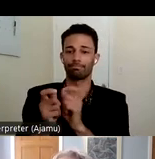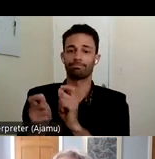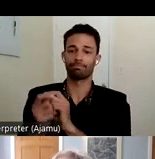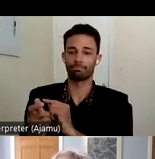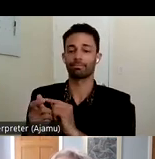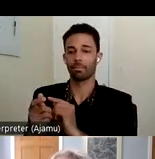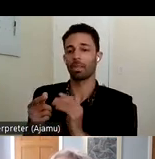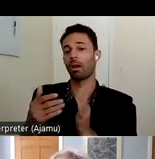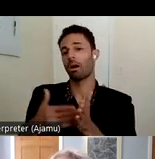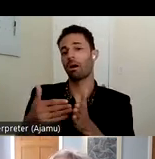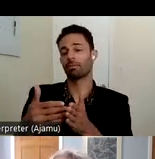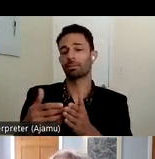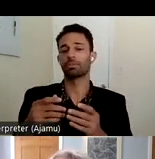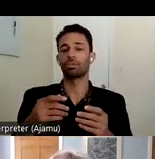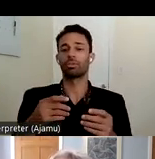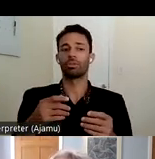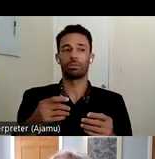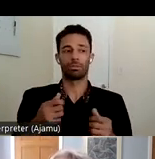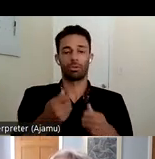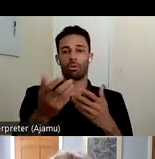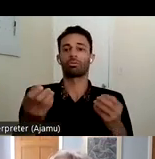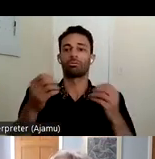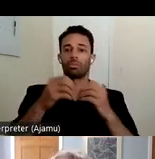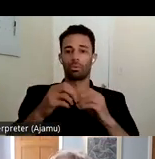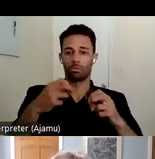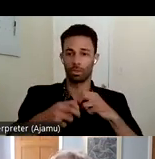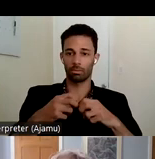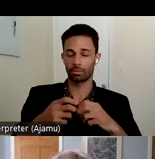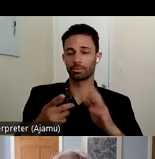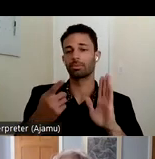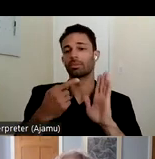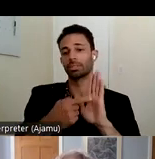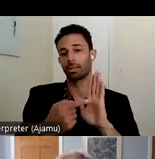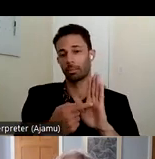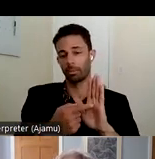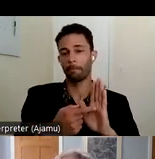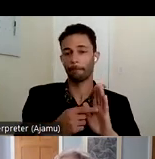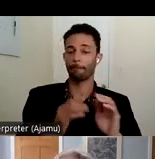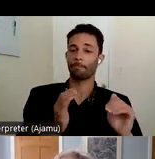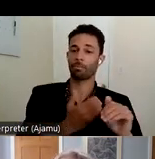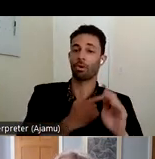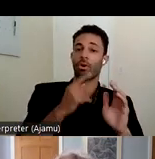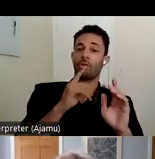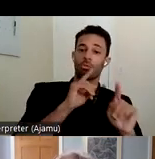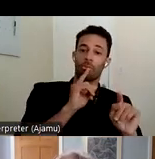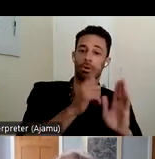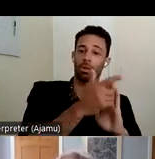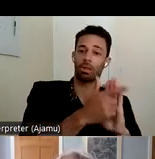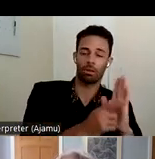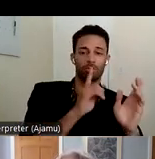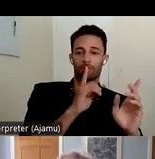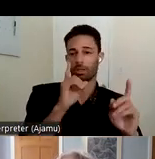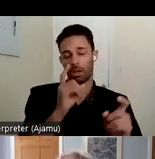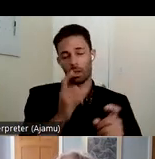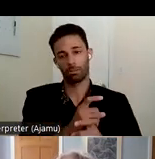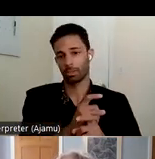oftentimes create more problems so for example as we've heard today our reporting laws are really complicated they're